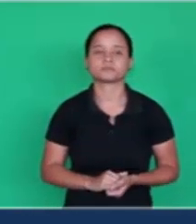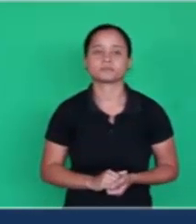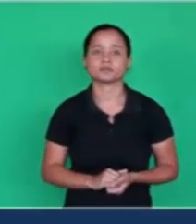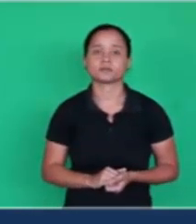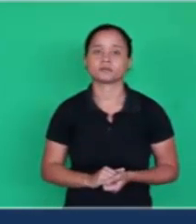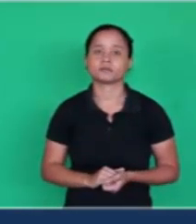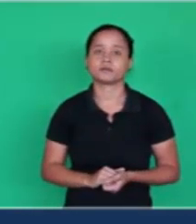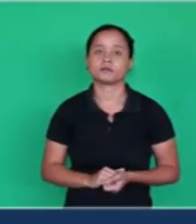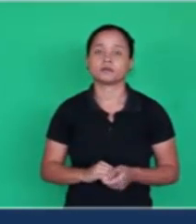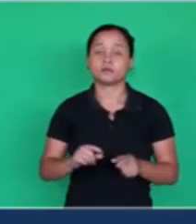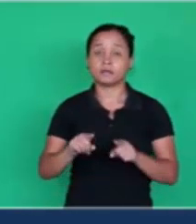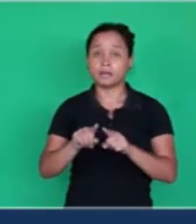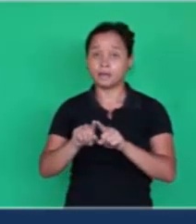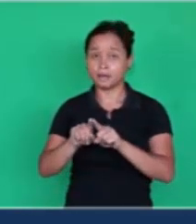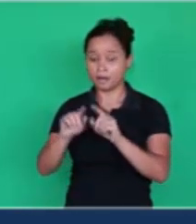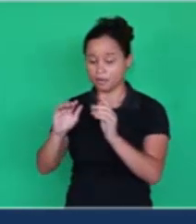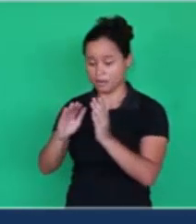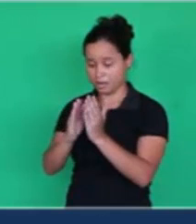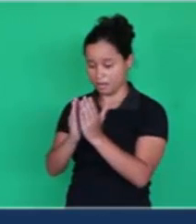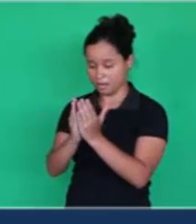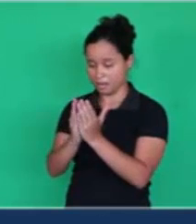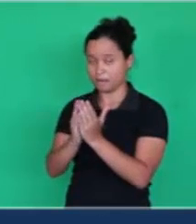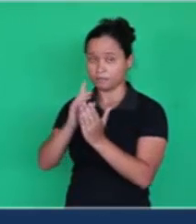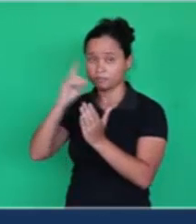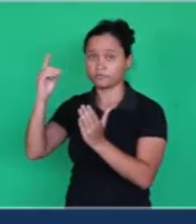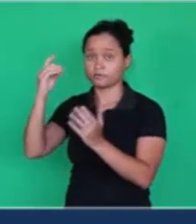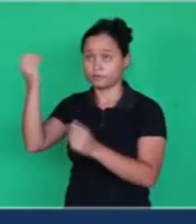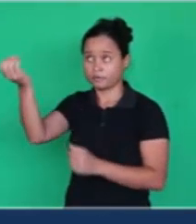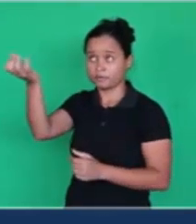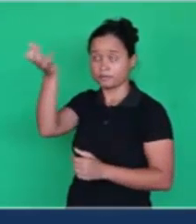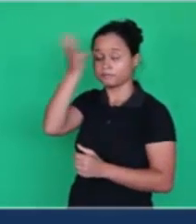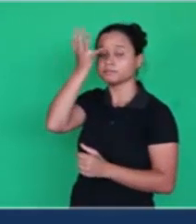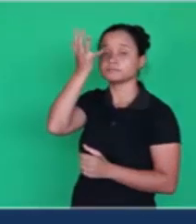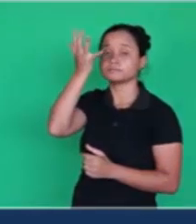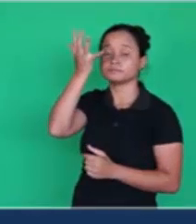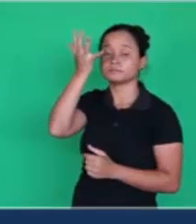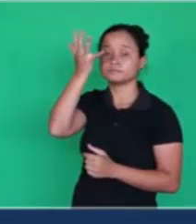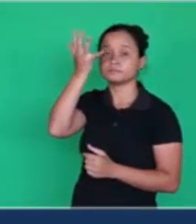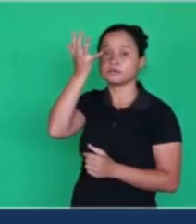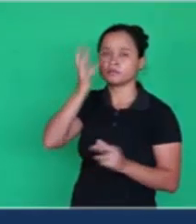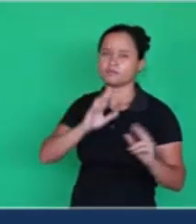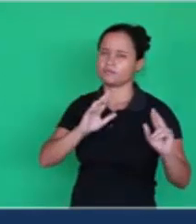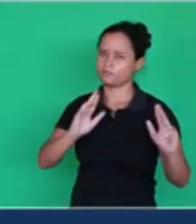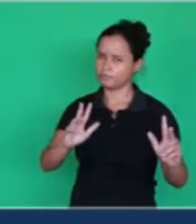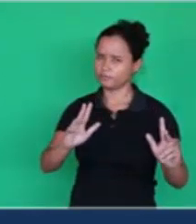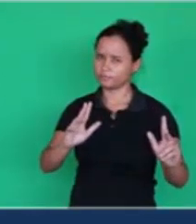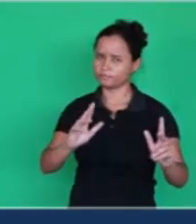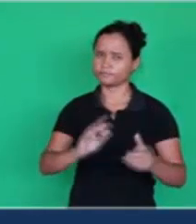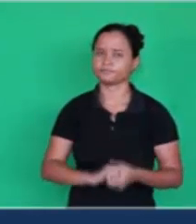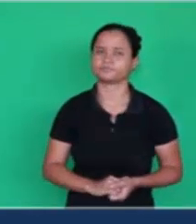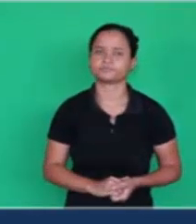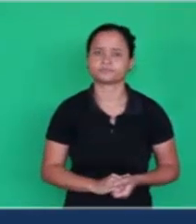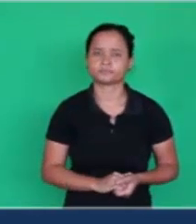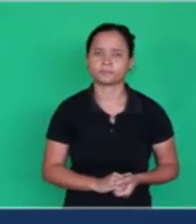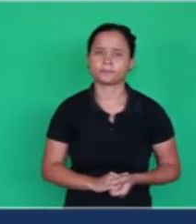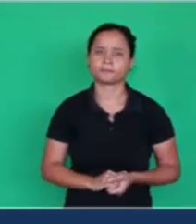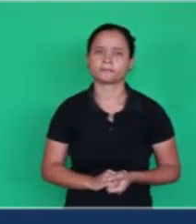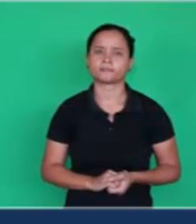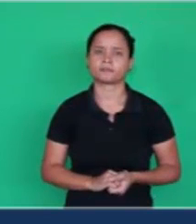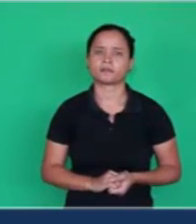So the revelation of the Bible is different. Do you see, brothers, that